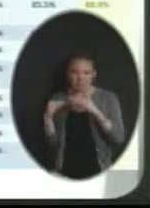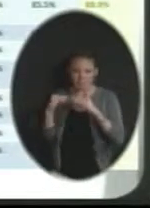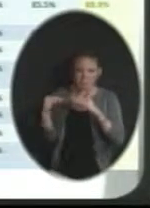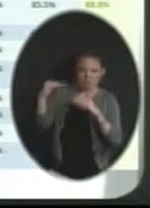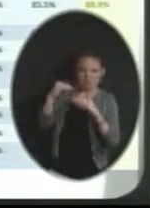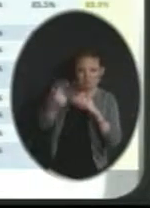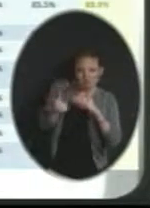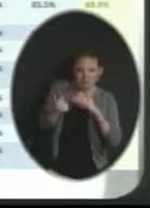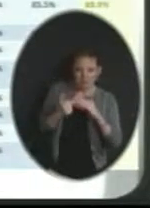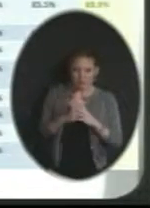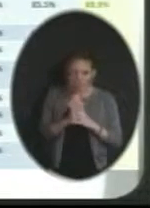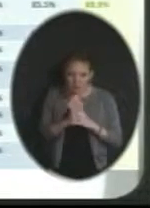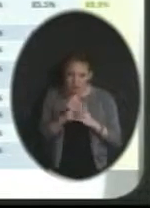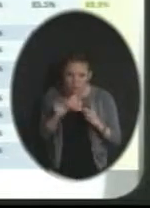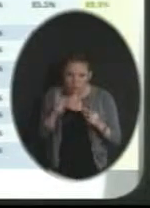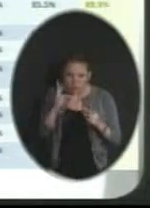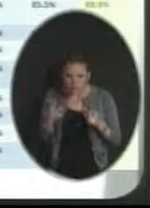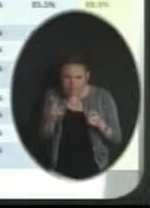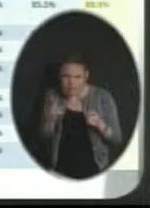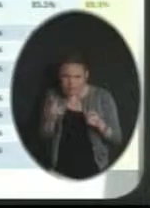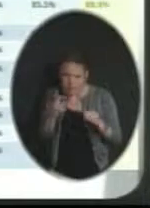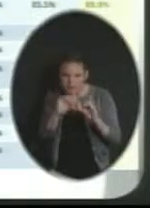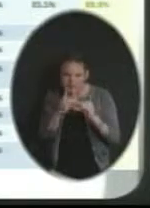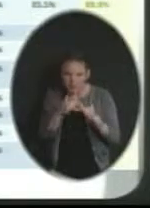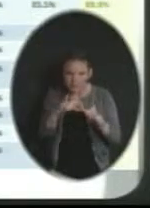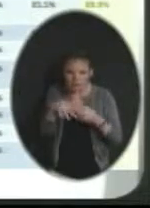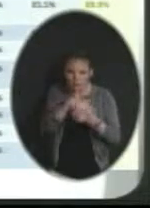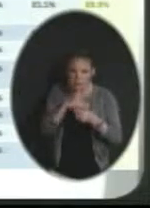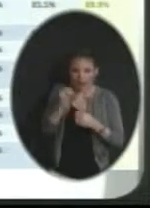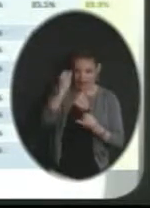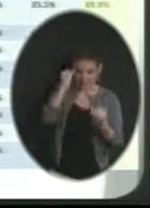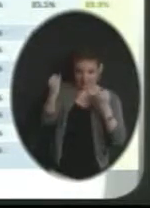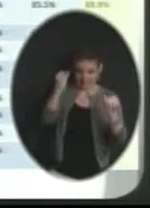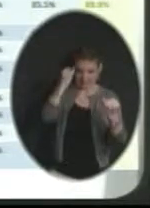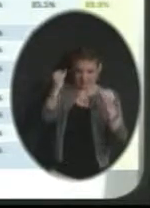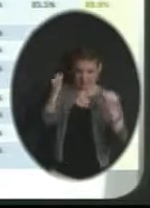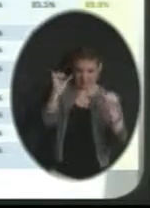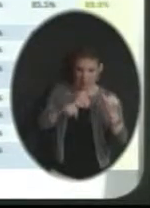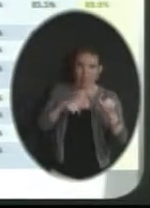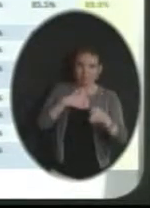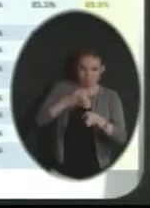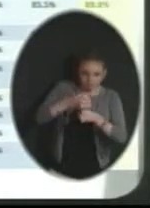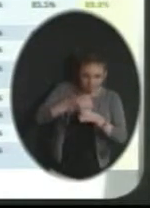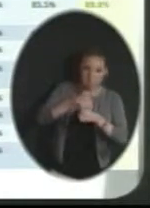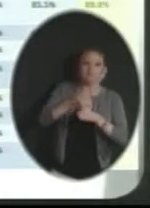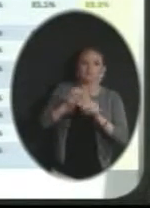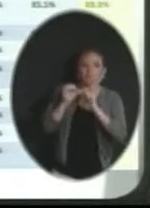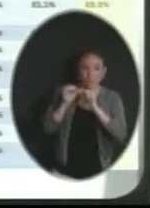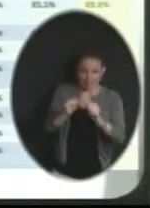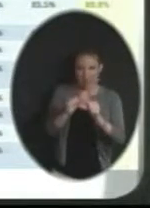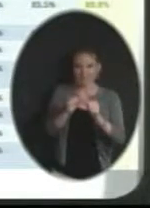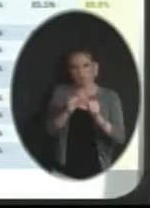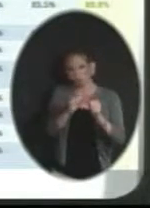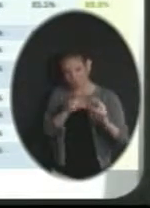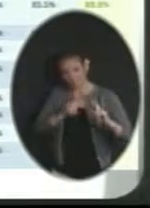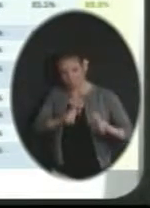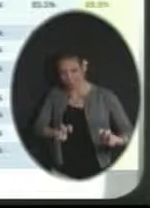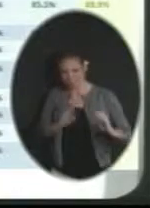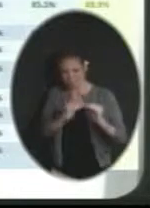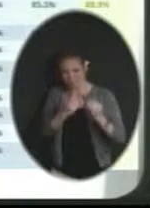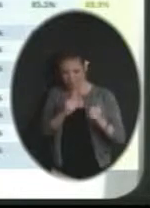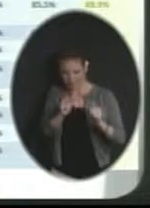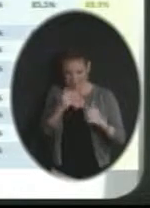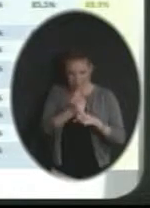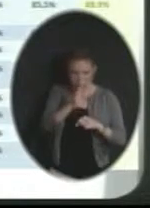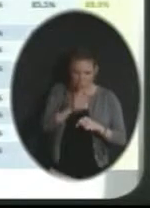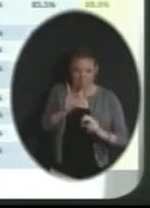there. So you can see that we have the district ideas. That's an area that we continue to look at, and making sure